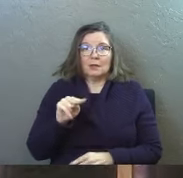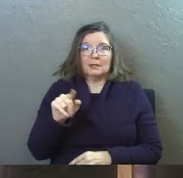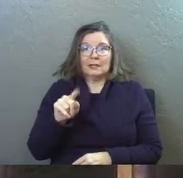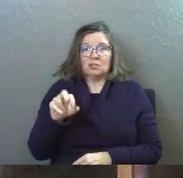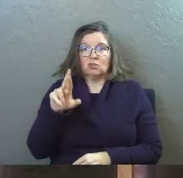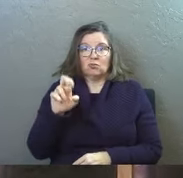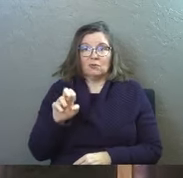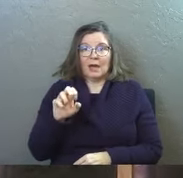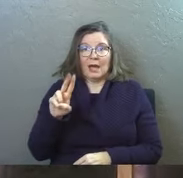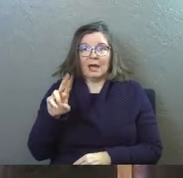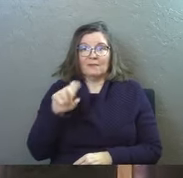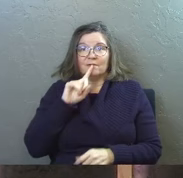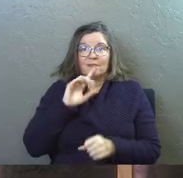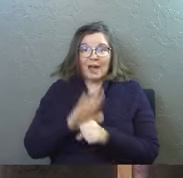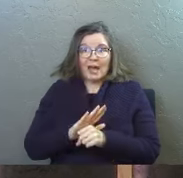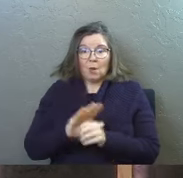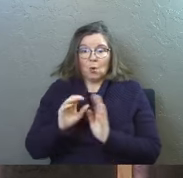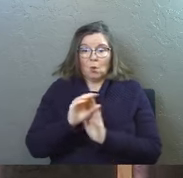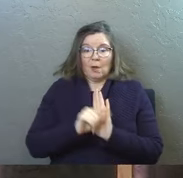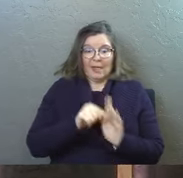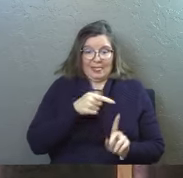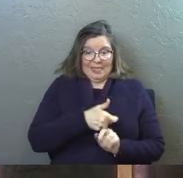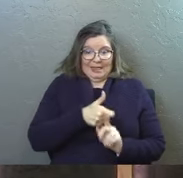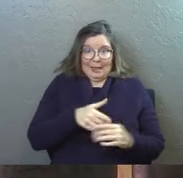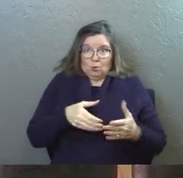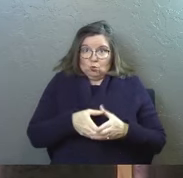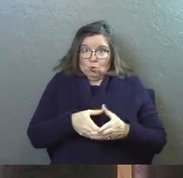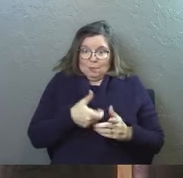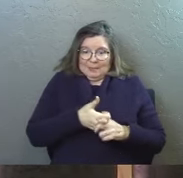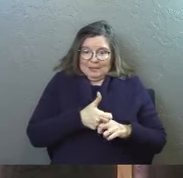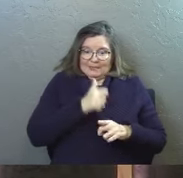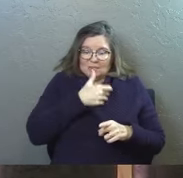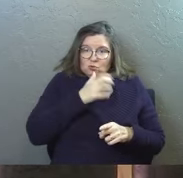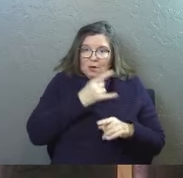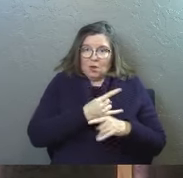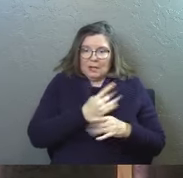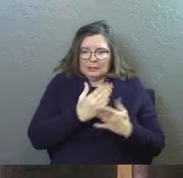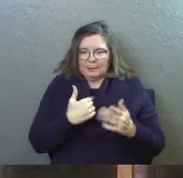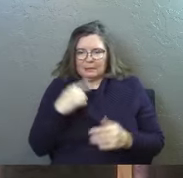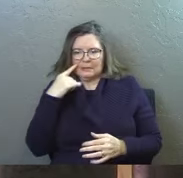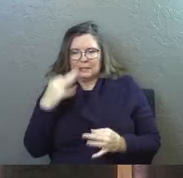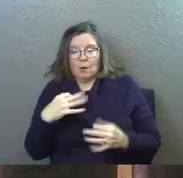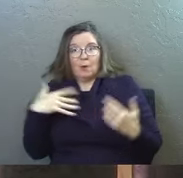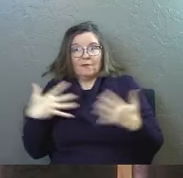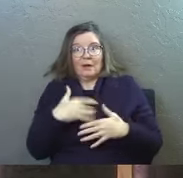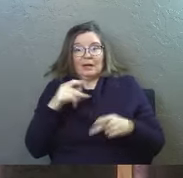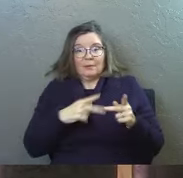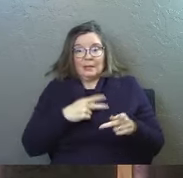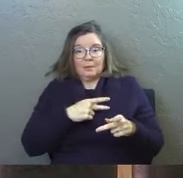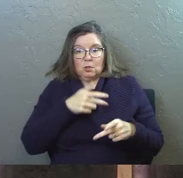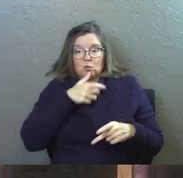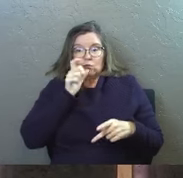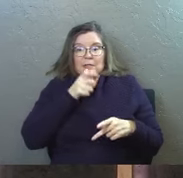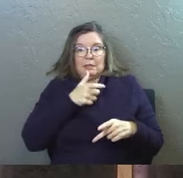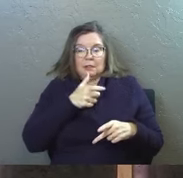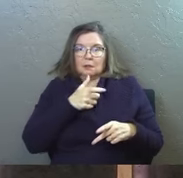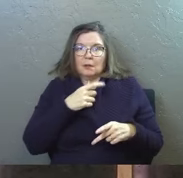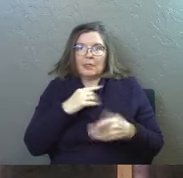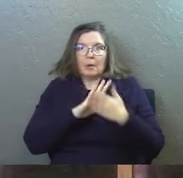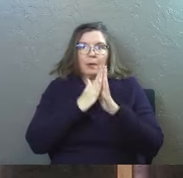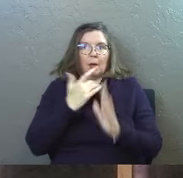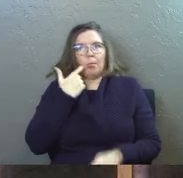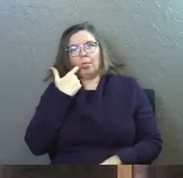Nazarite vow in the Old Testament and they didn't drink alcohol and then some people come along and they're afraid that if people take their first drink of alcohol